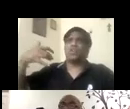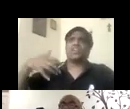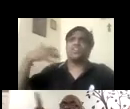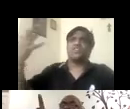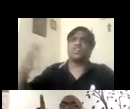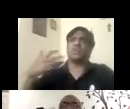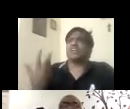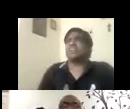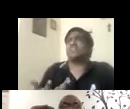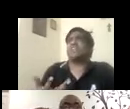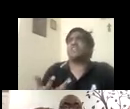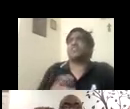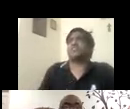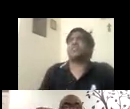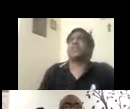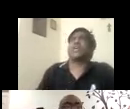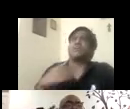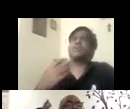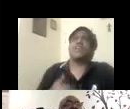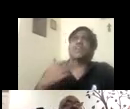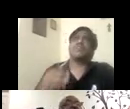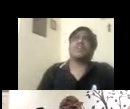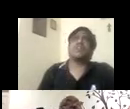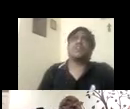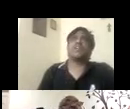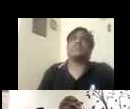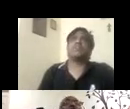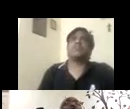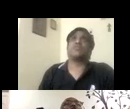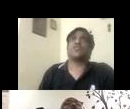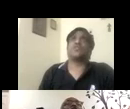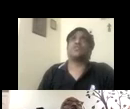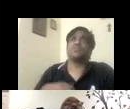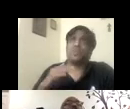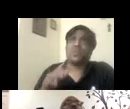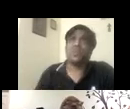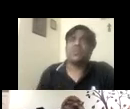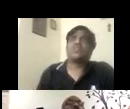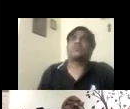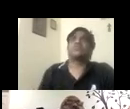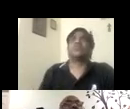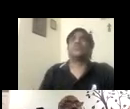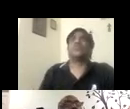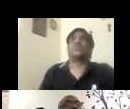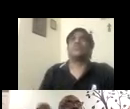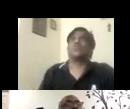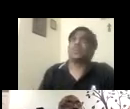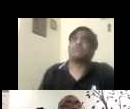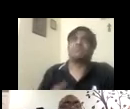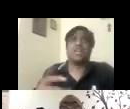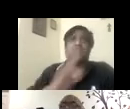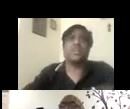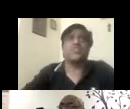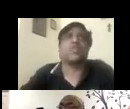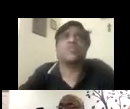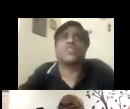is kind of calling engineer, but I did never get a job, kept waiting, never getting, not getting my software job. Uh, so what do I do? Okay.